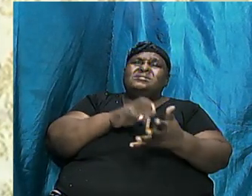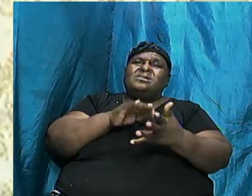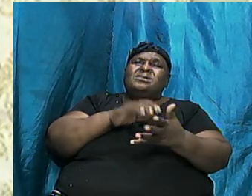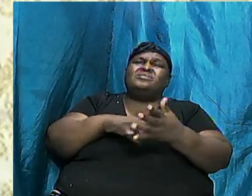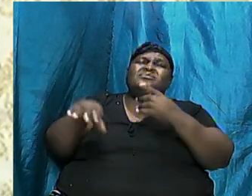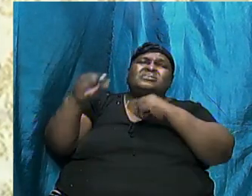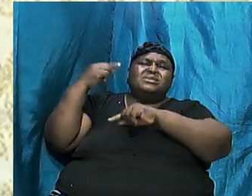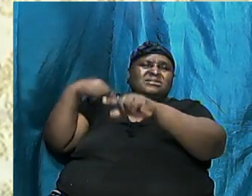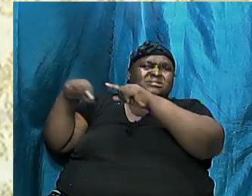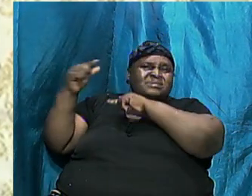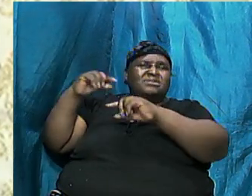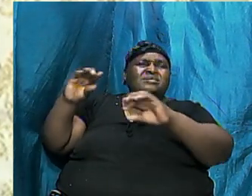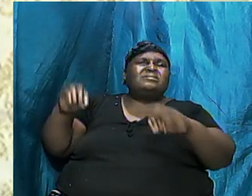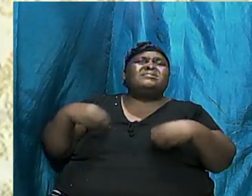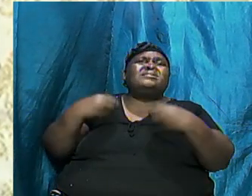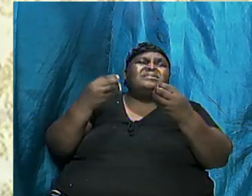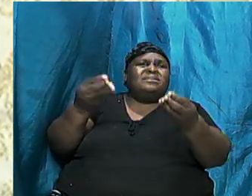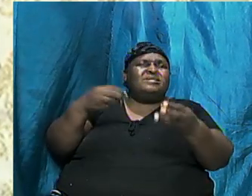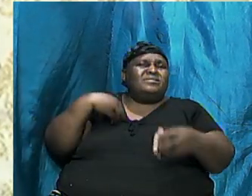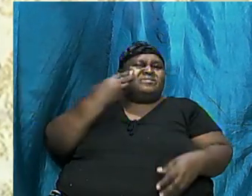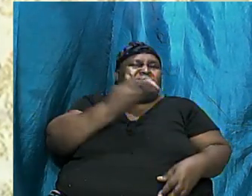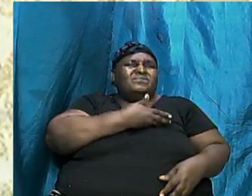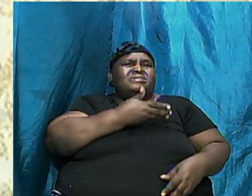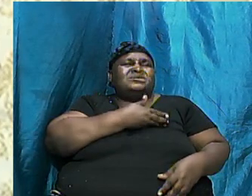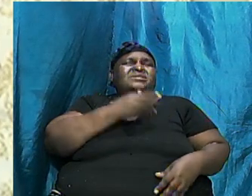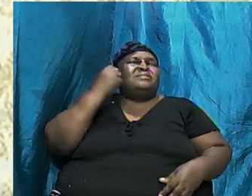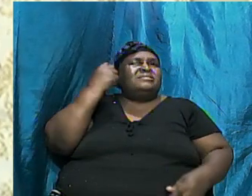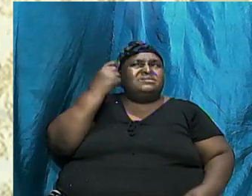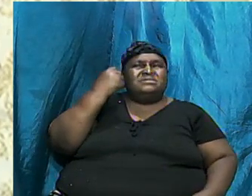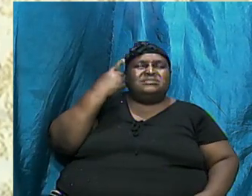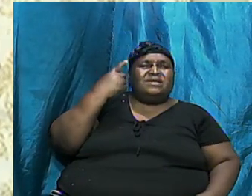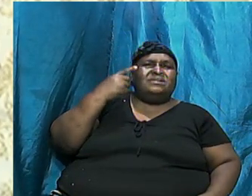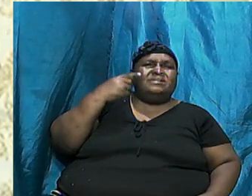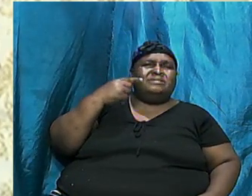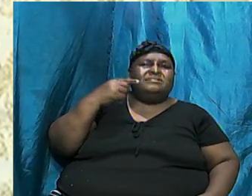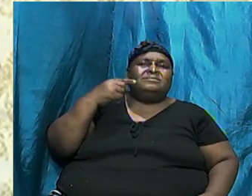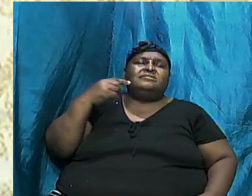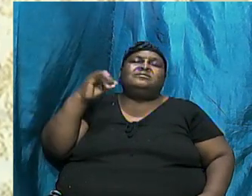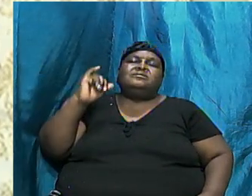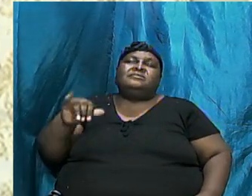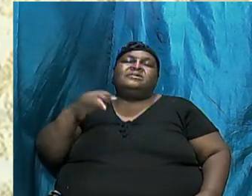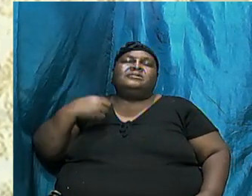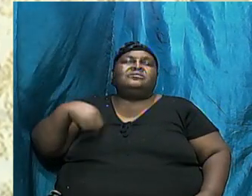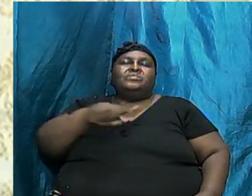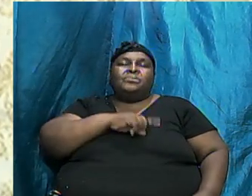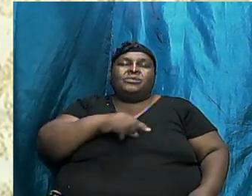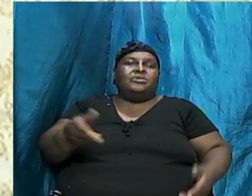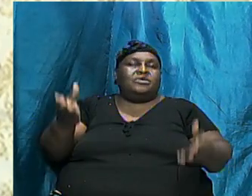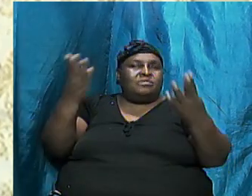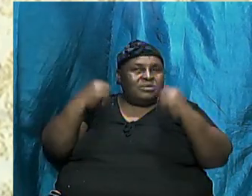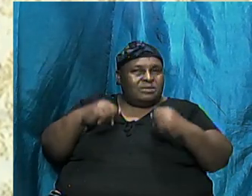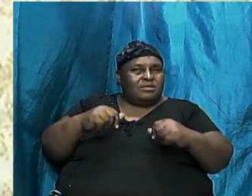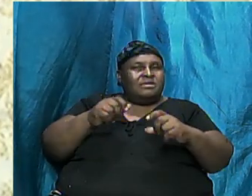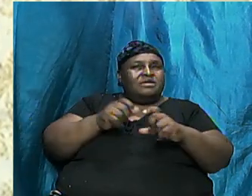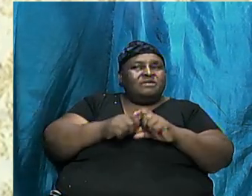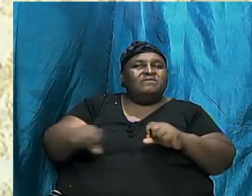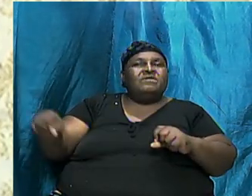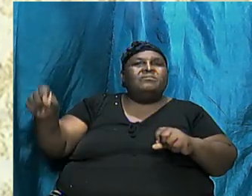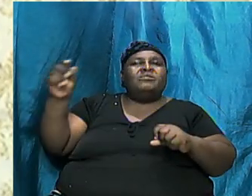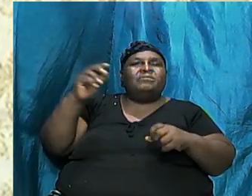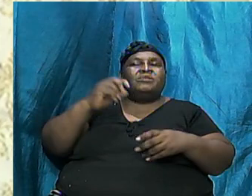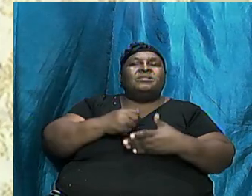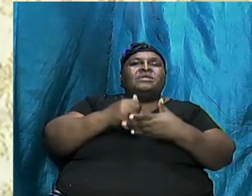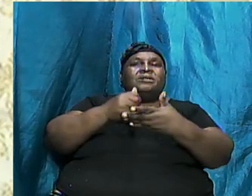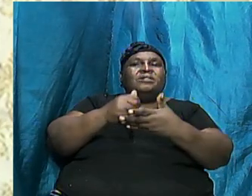It Gives Us An Understanding That We Are Coming From A Common Source